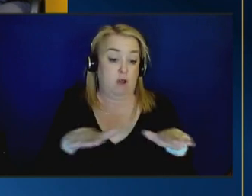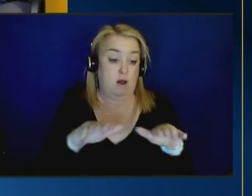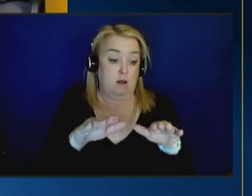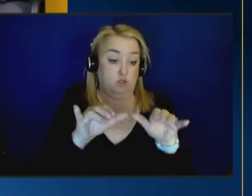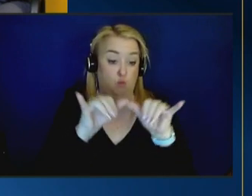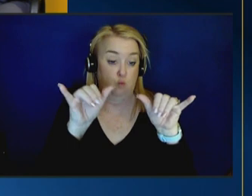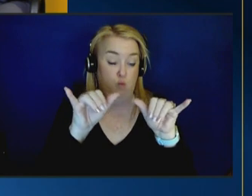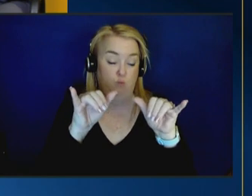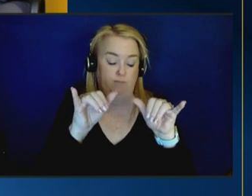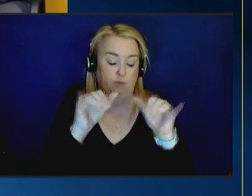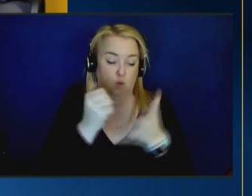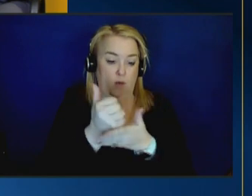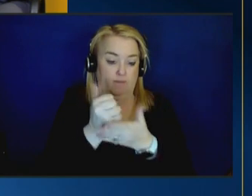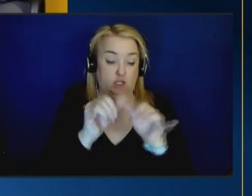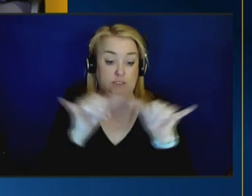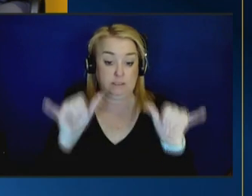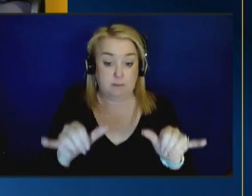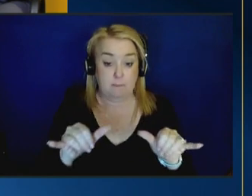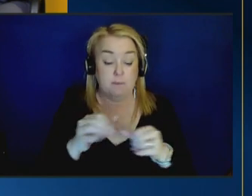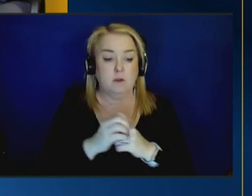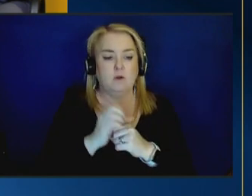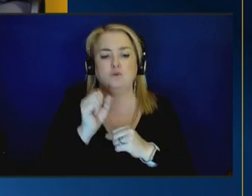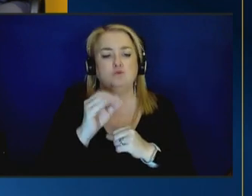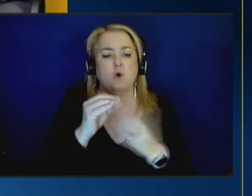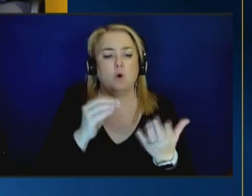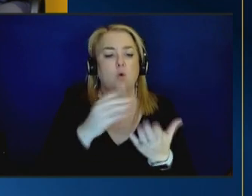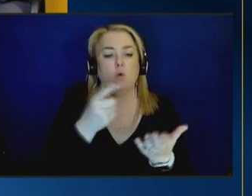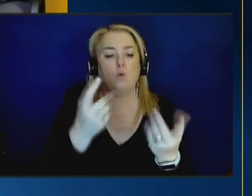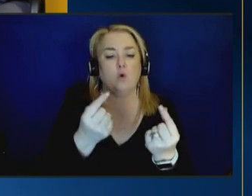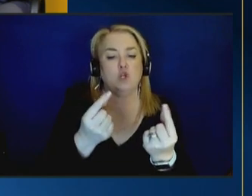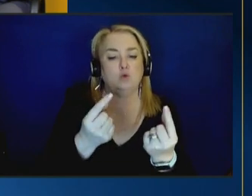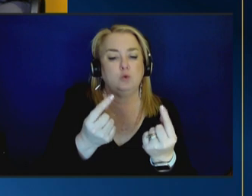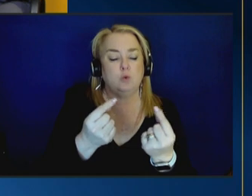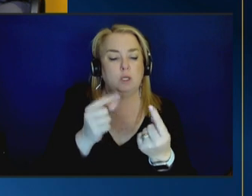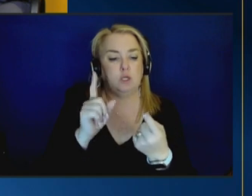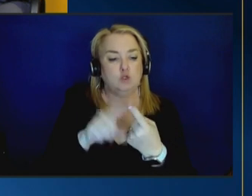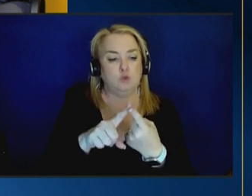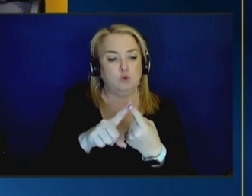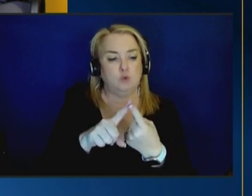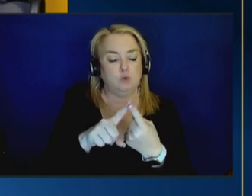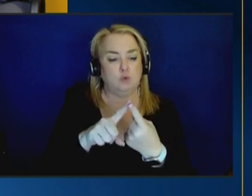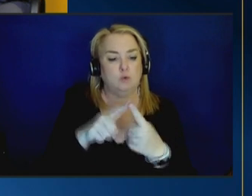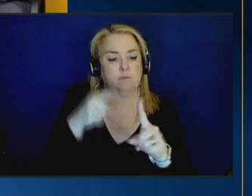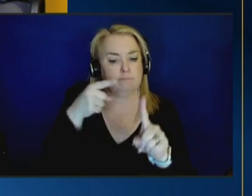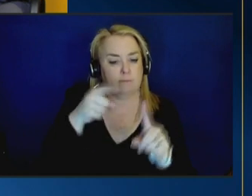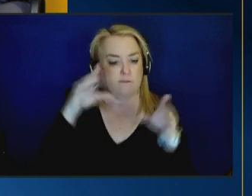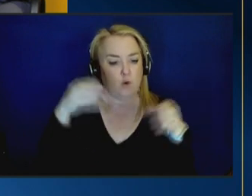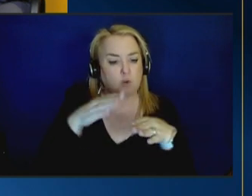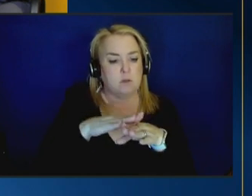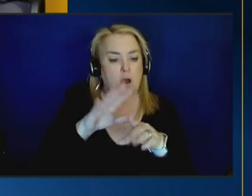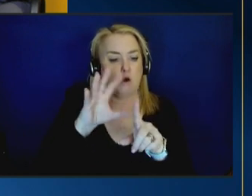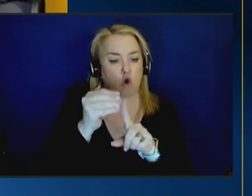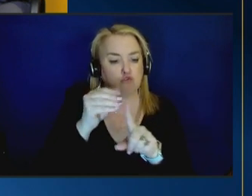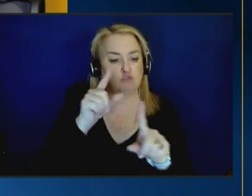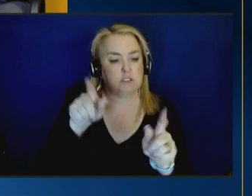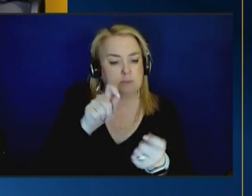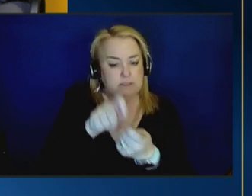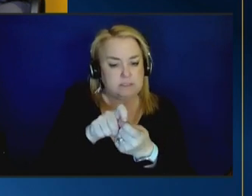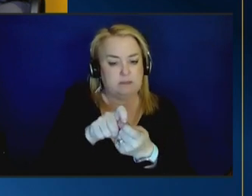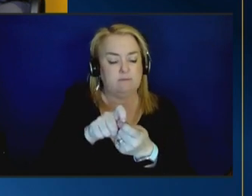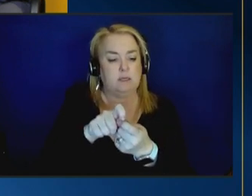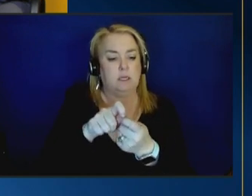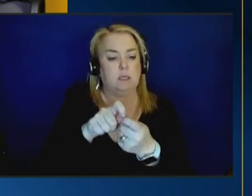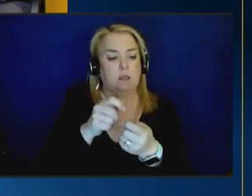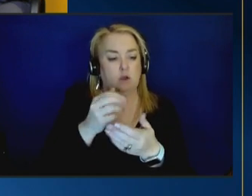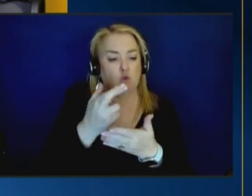how are you approaching increasing culturally relevant culturally specific services in your community to help